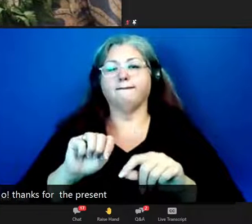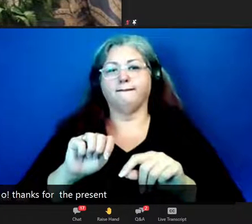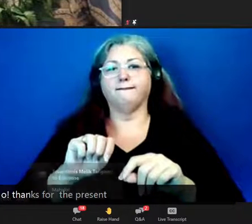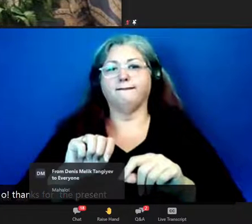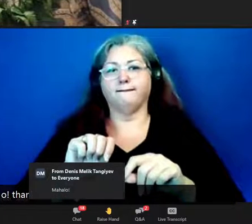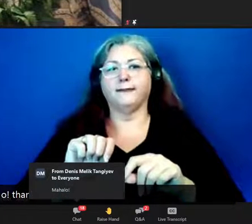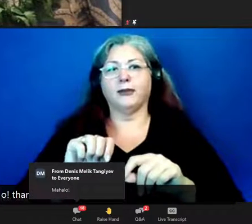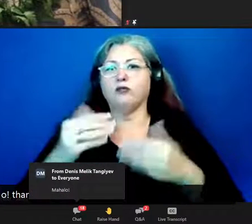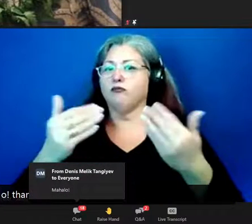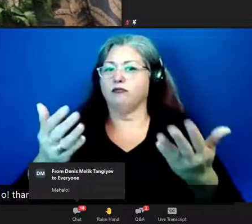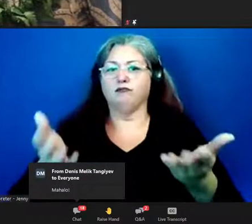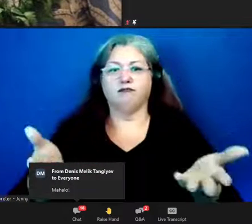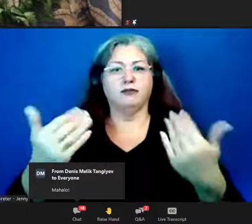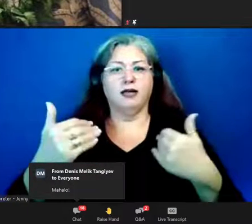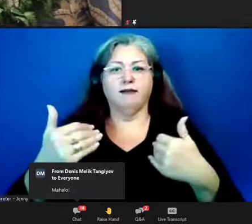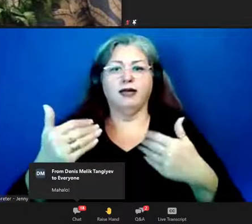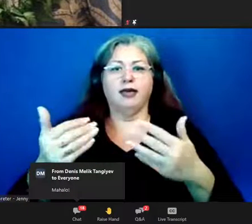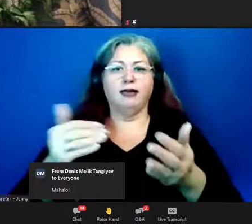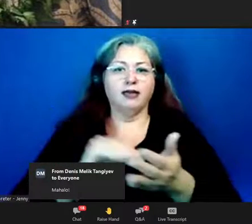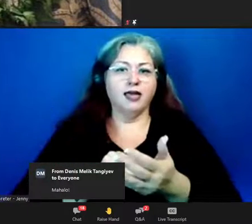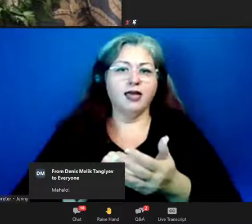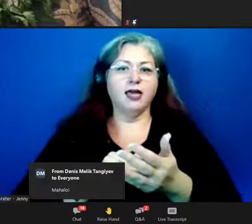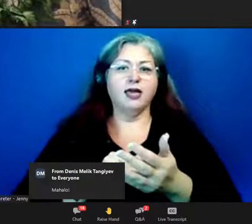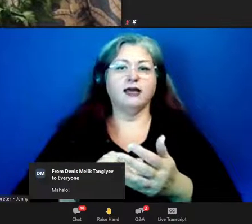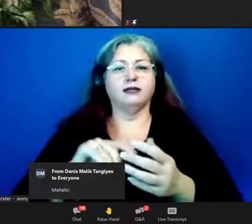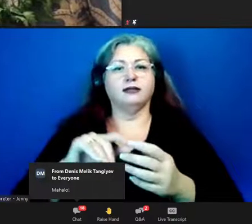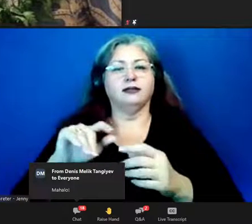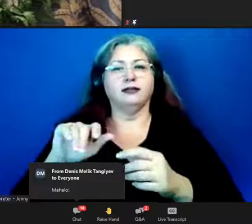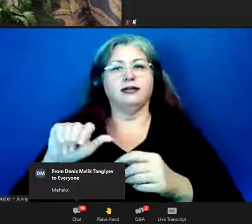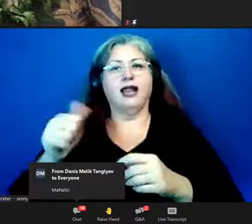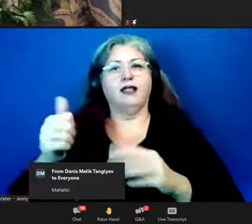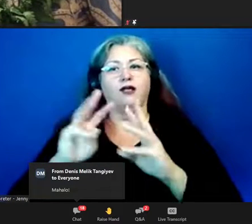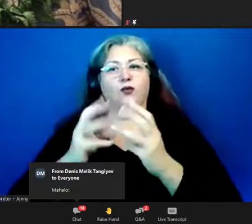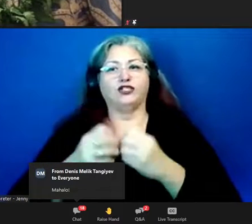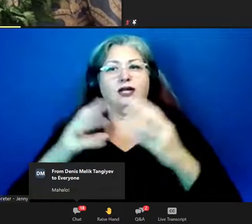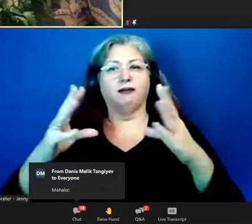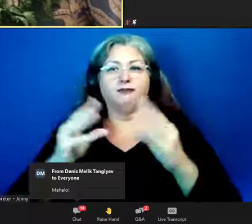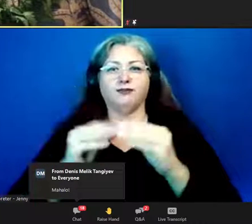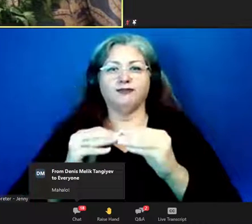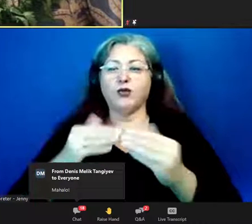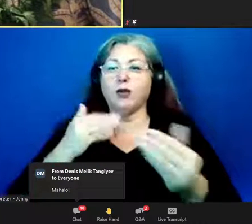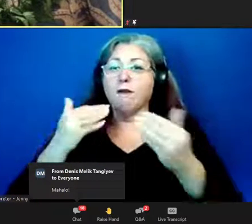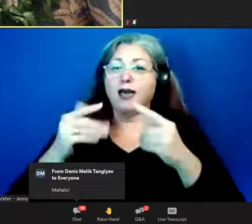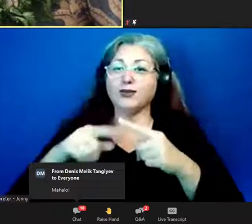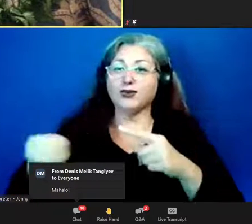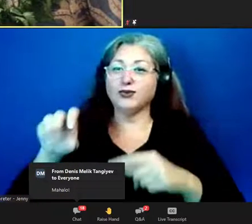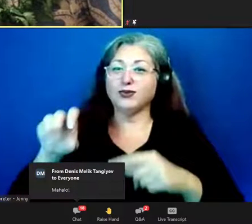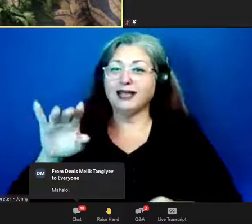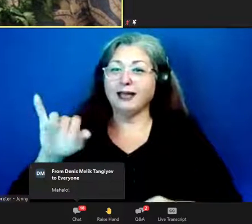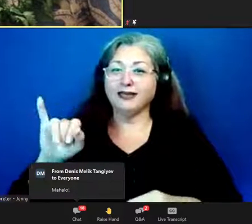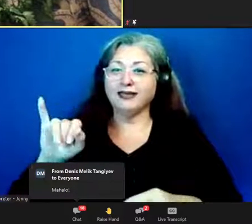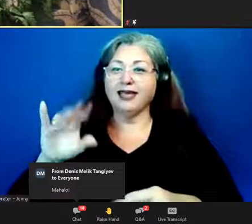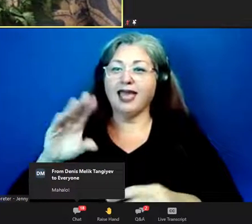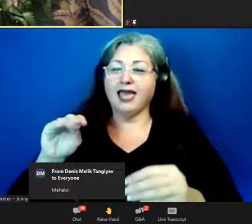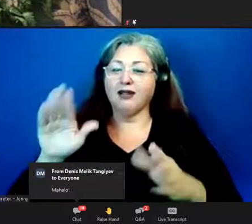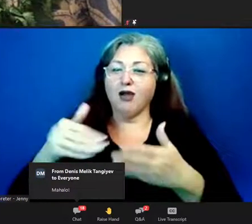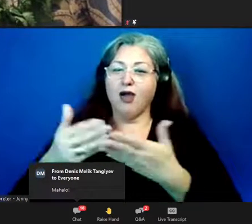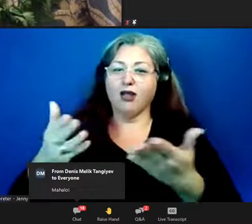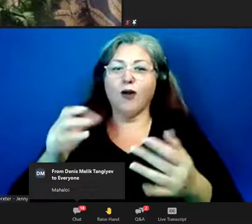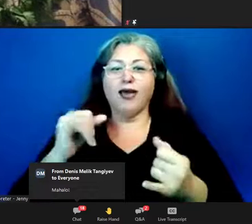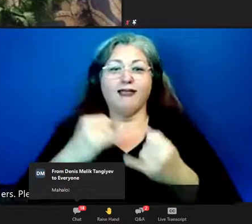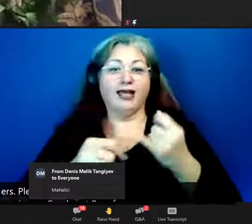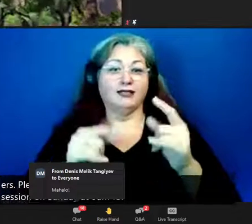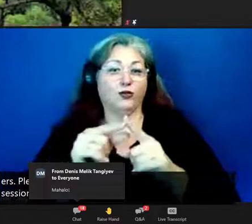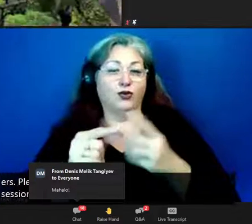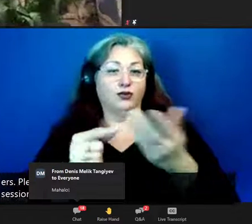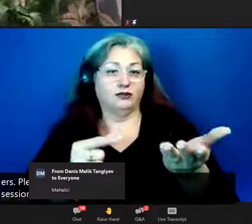feel free to come by again for another workshop session, Mahalo to you Sebi and everyone, yeah, words for